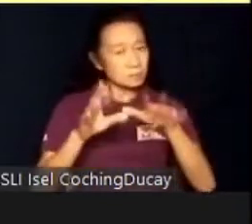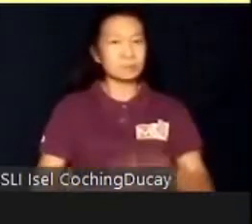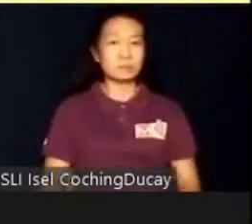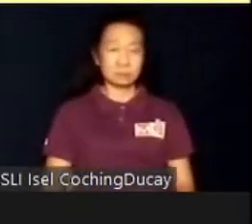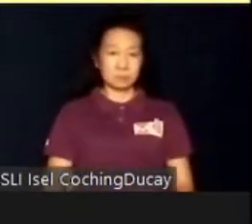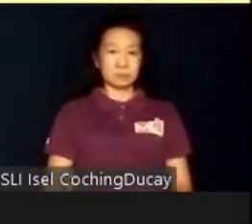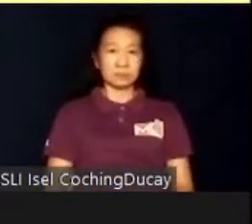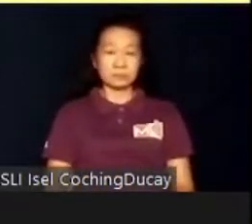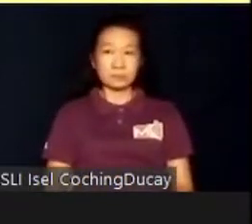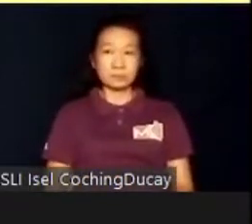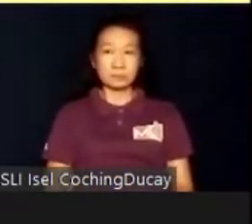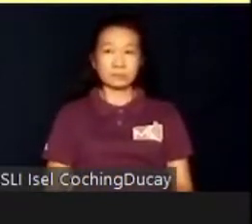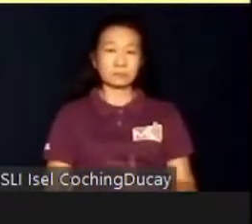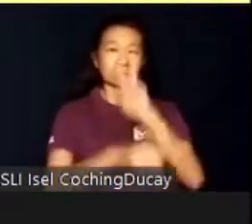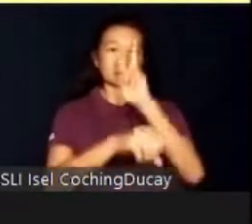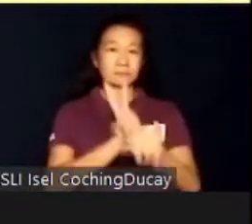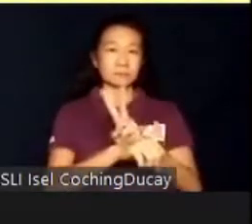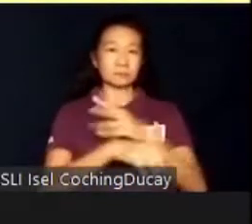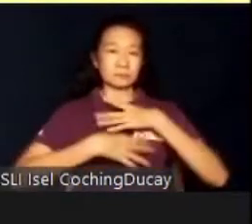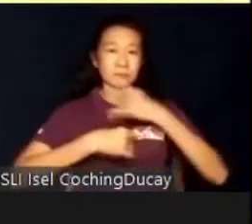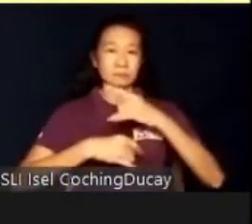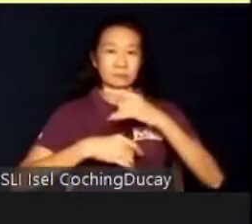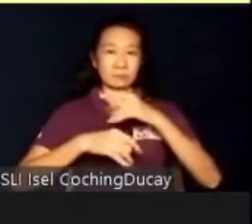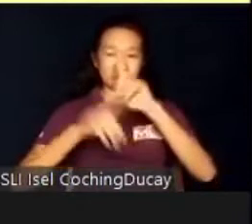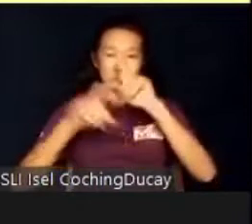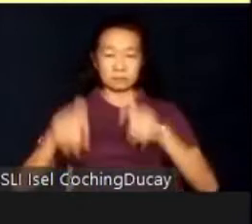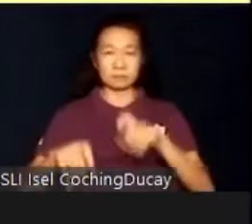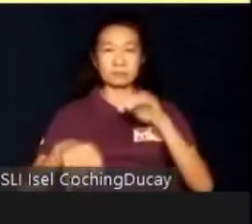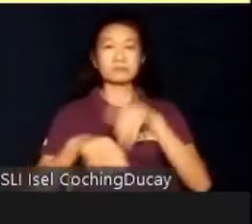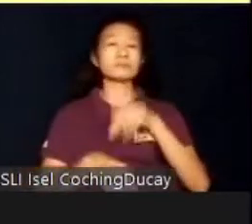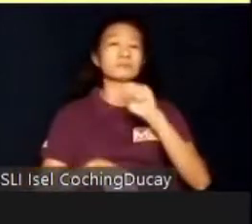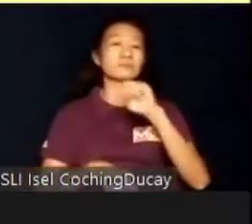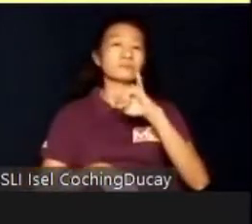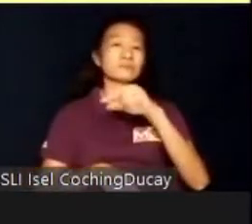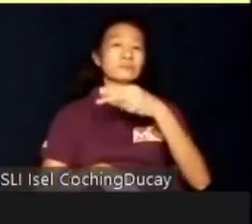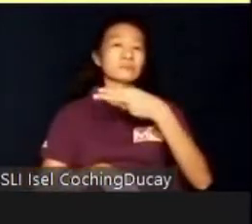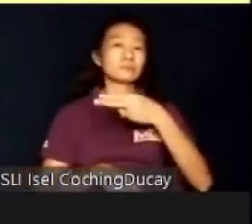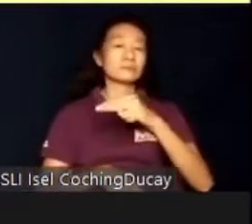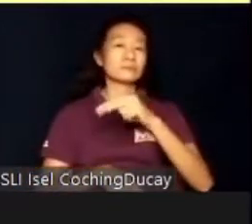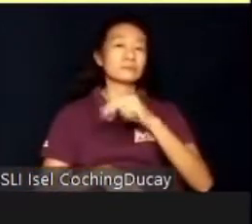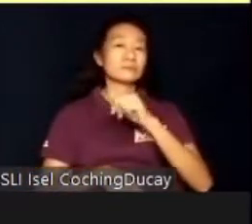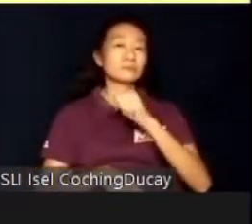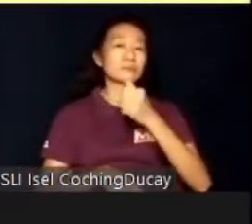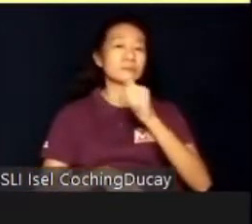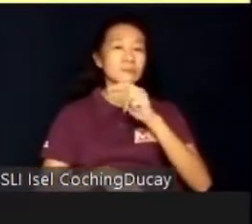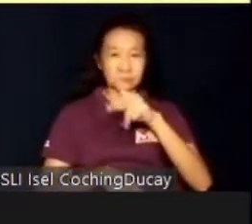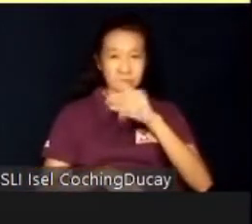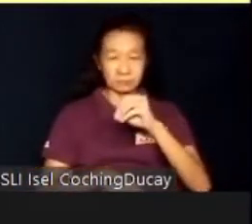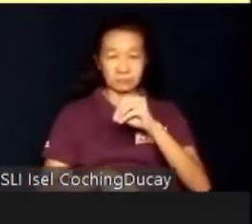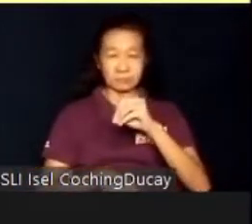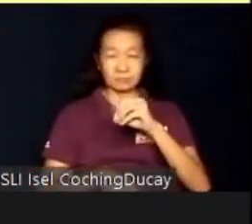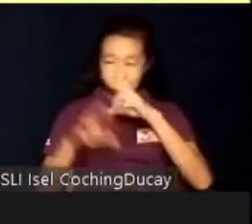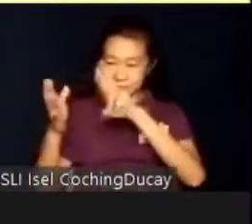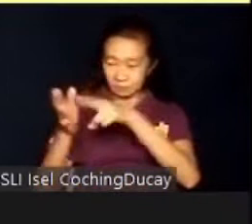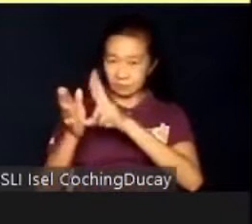and vocational interest surveys in Singapore were reviewed. These revealed that subjects